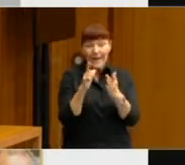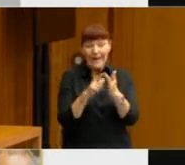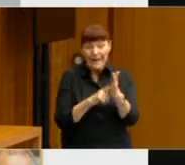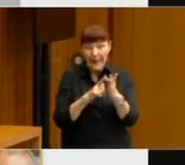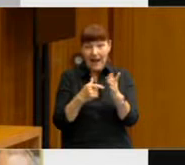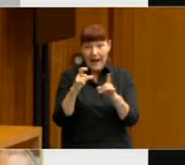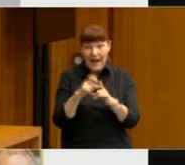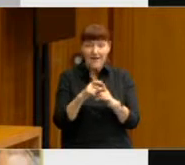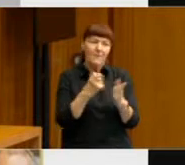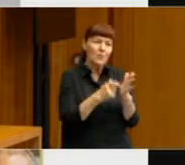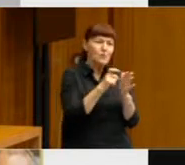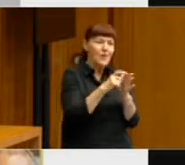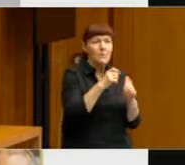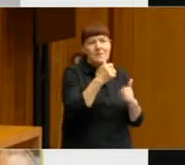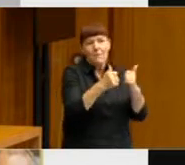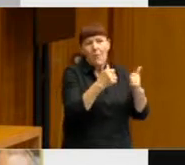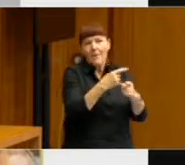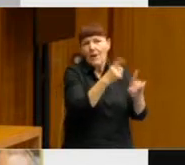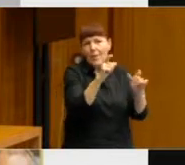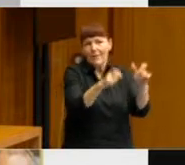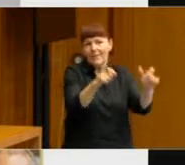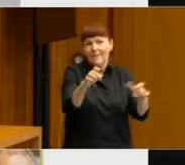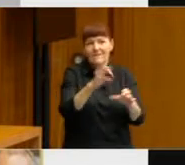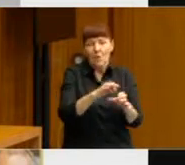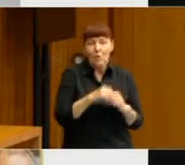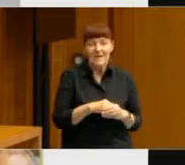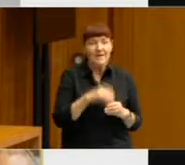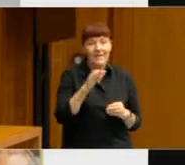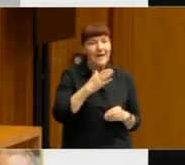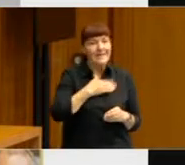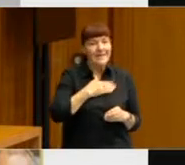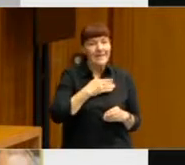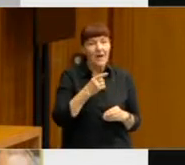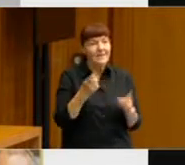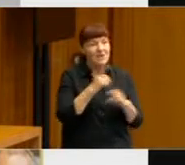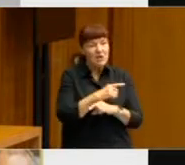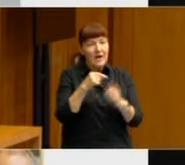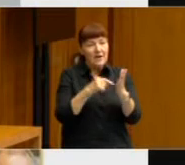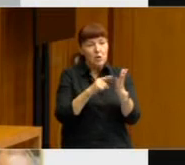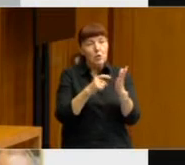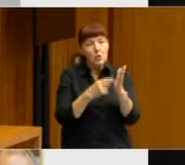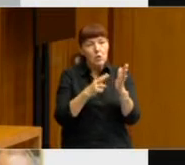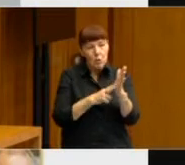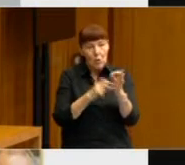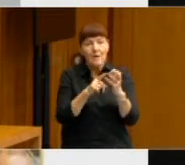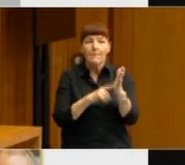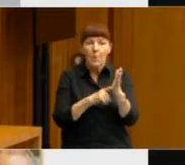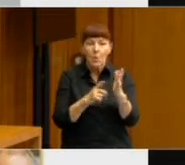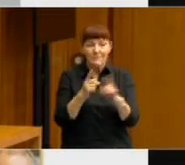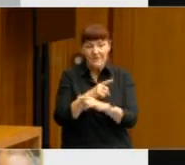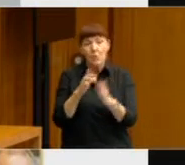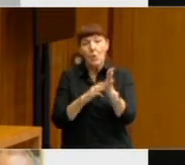Of course, Rudd was very popular with voters. And they didn't like the change from Turnbull to Morrison in 2018,